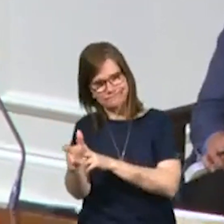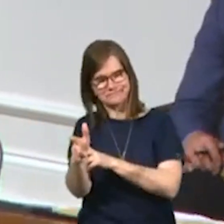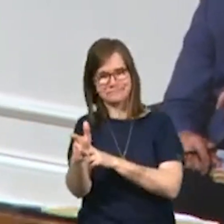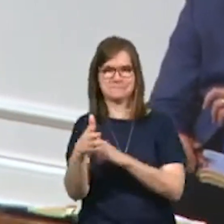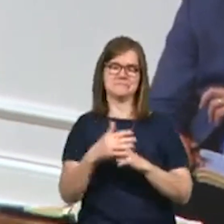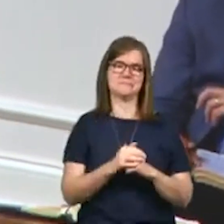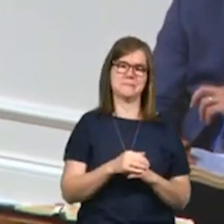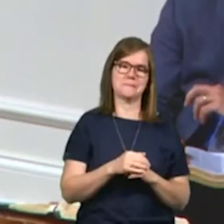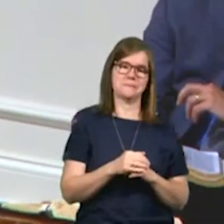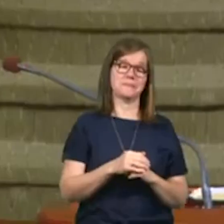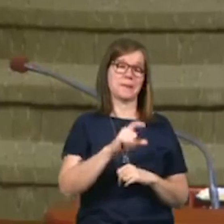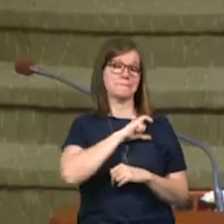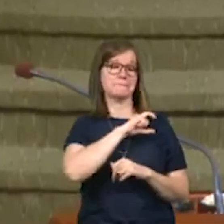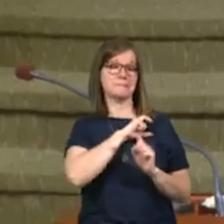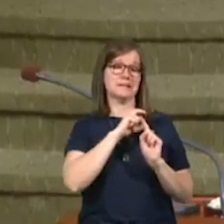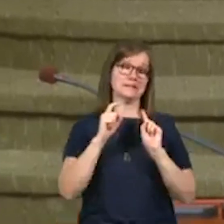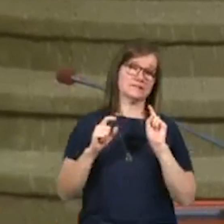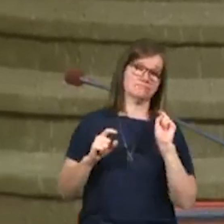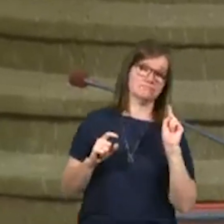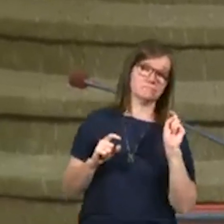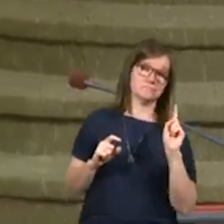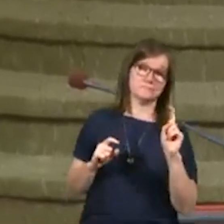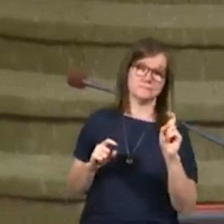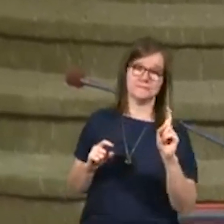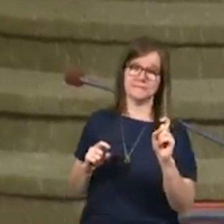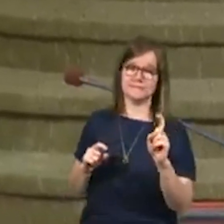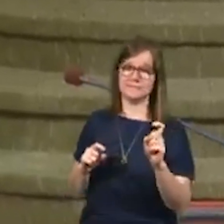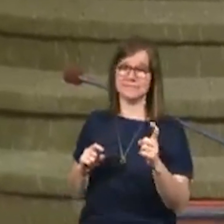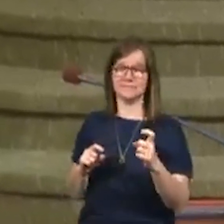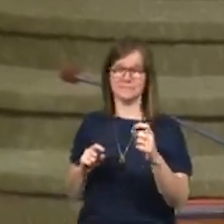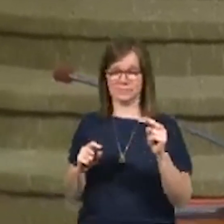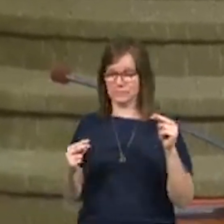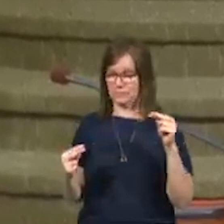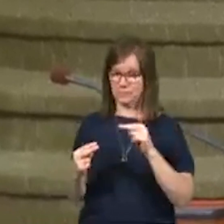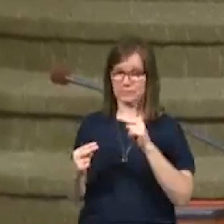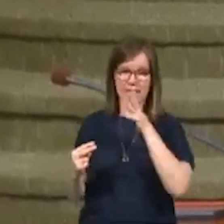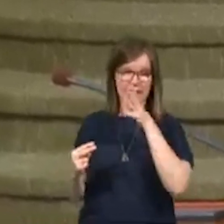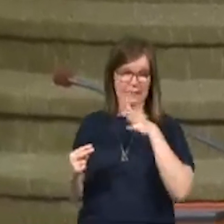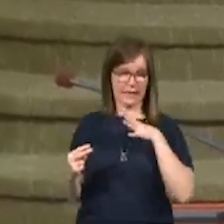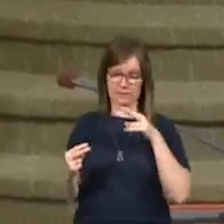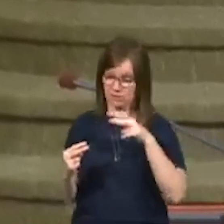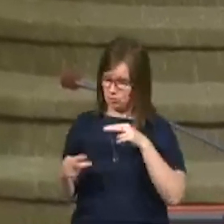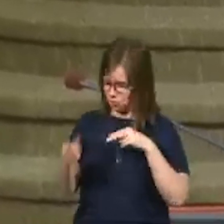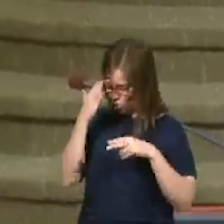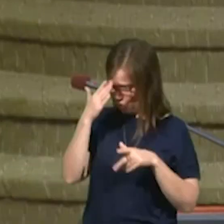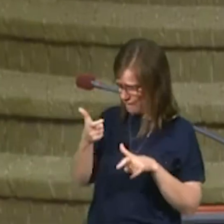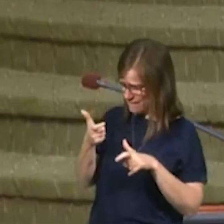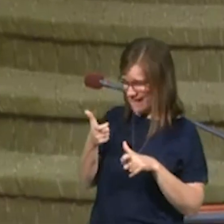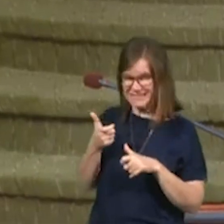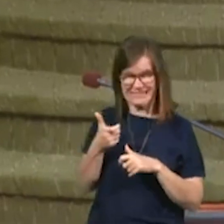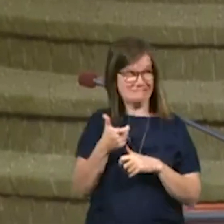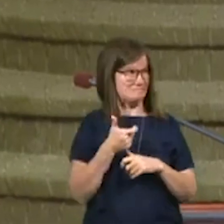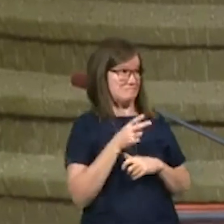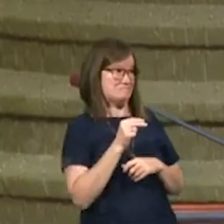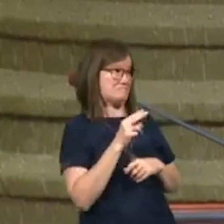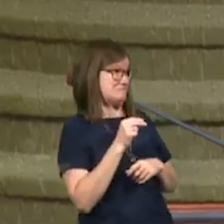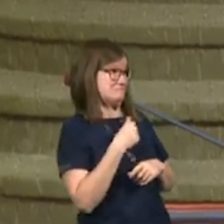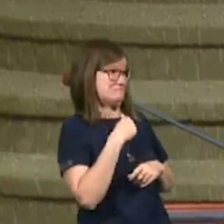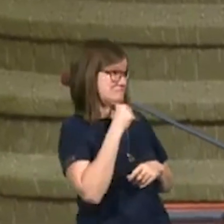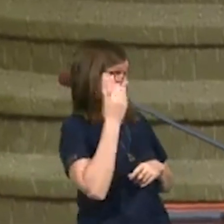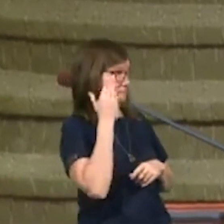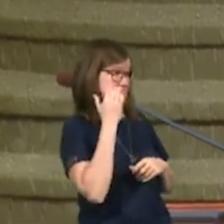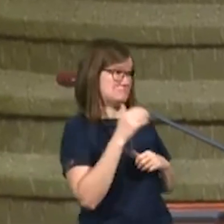police officer gets out of the car. She looks at me, she says, you know how fast you were going? I said, no, I don't.